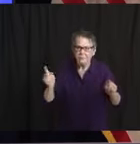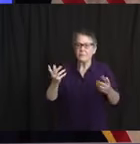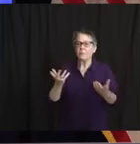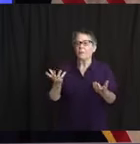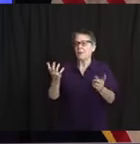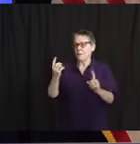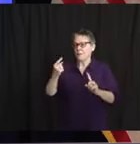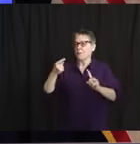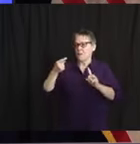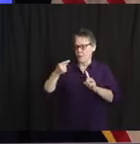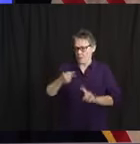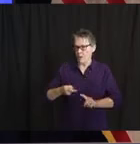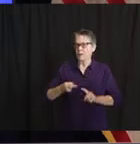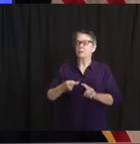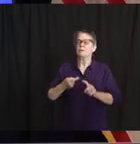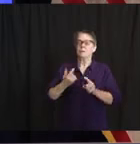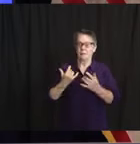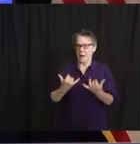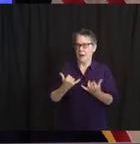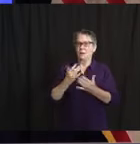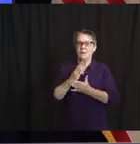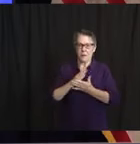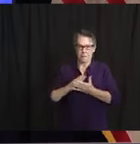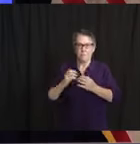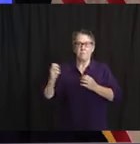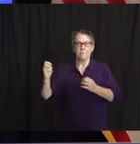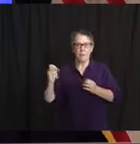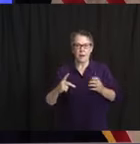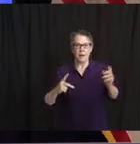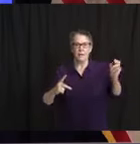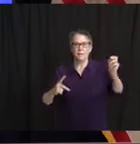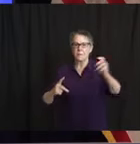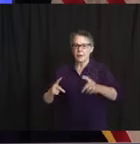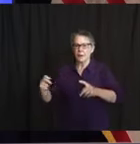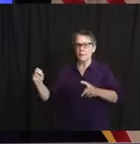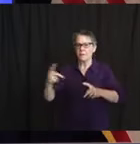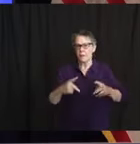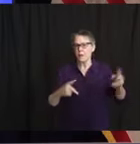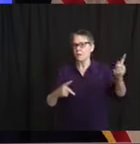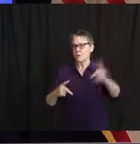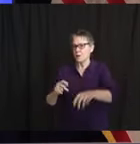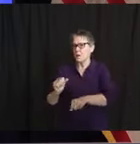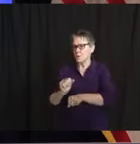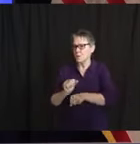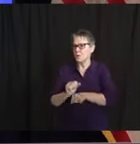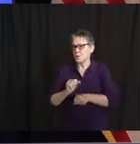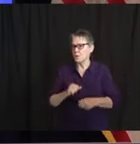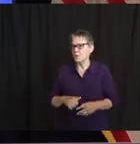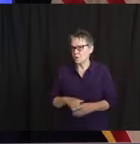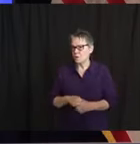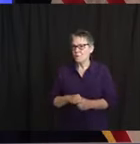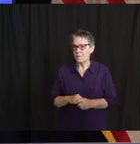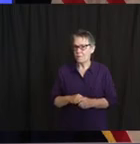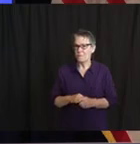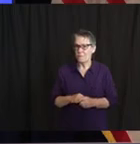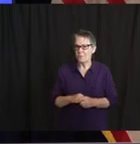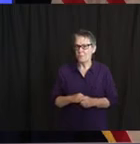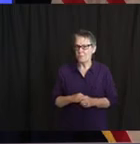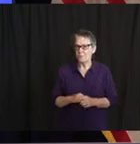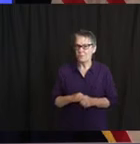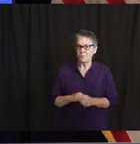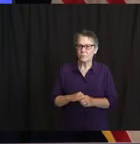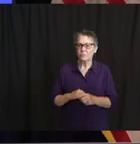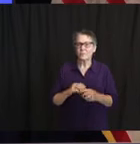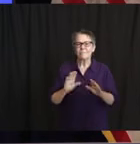go and hit another announcement related to our continual efforts to expand accessibility to testing